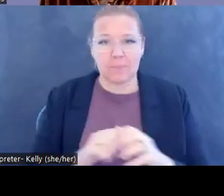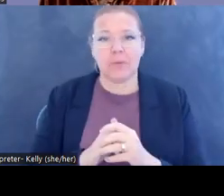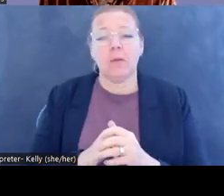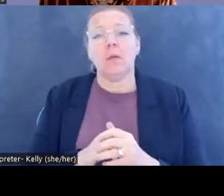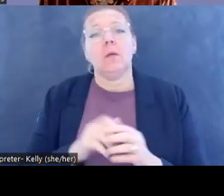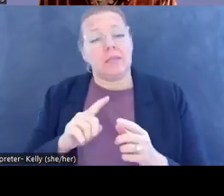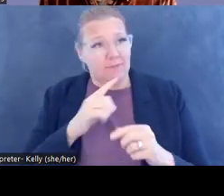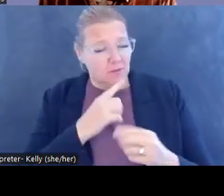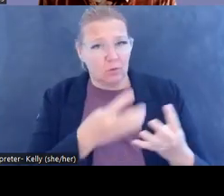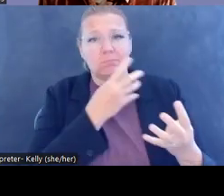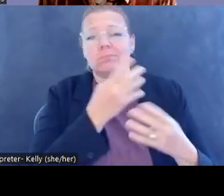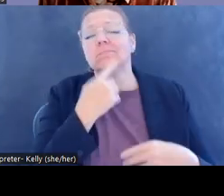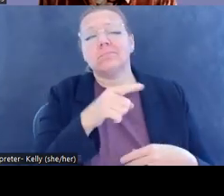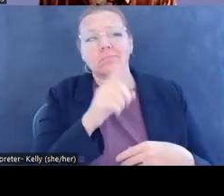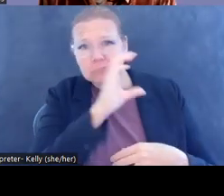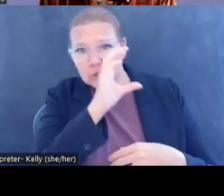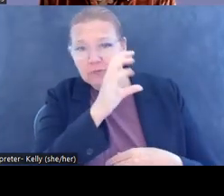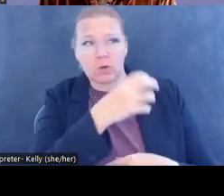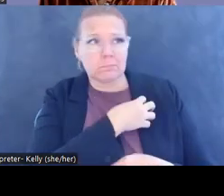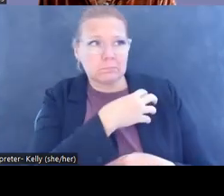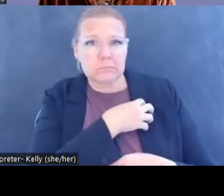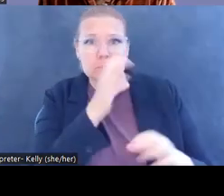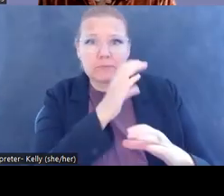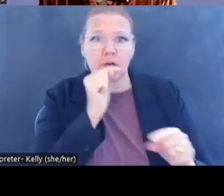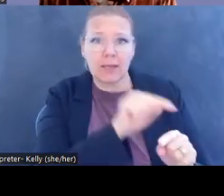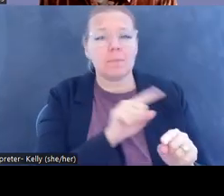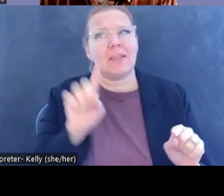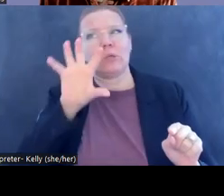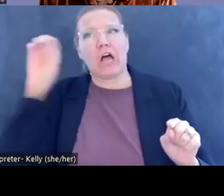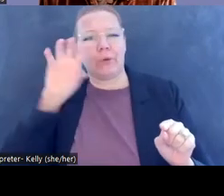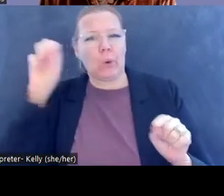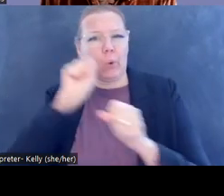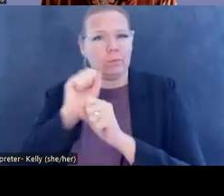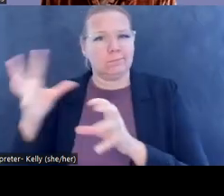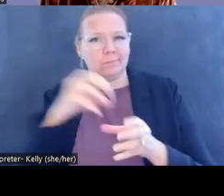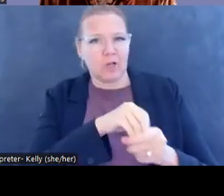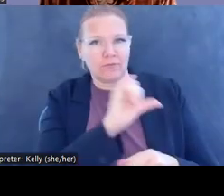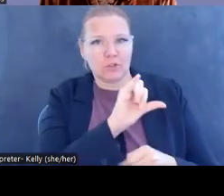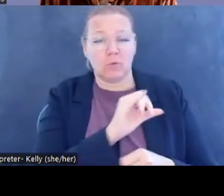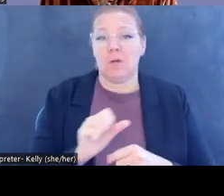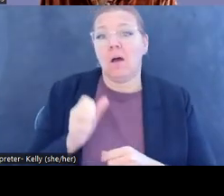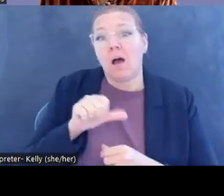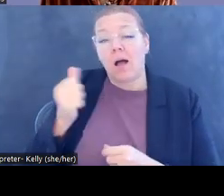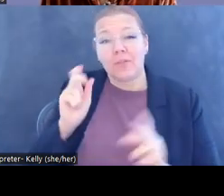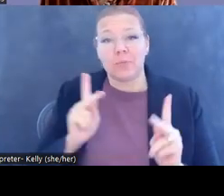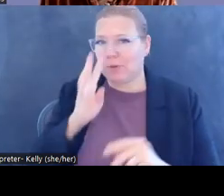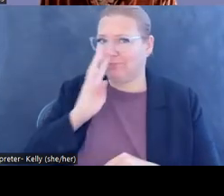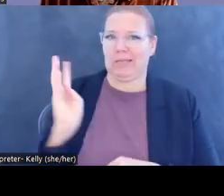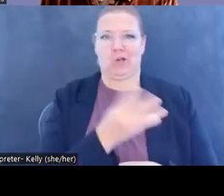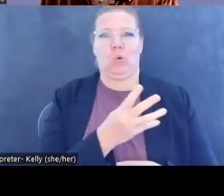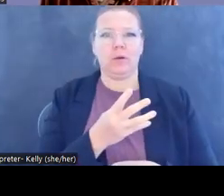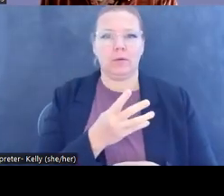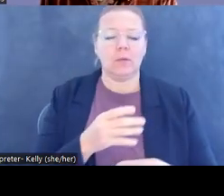revered figures were enthusiastic co-conspirators. Others were simply willing to turn the blind eye. Few, though,